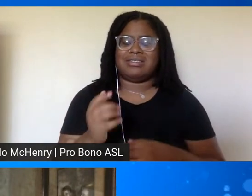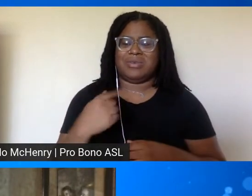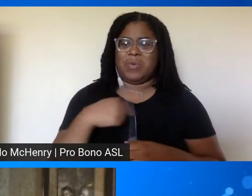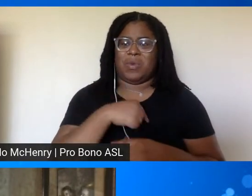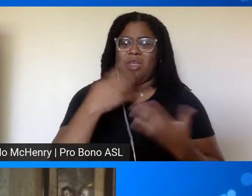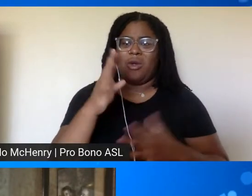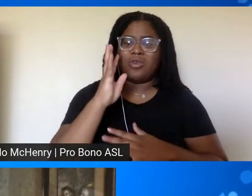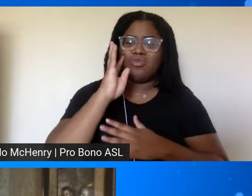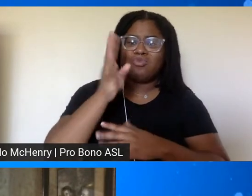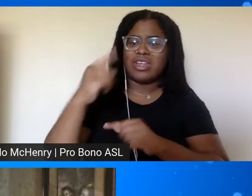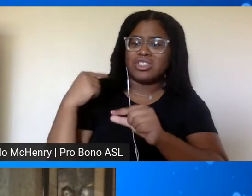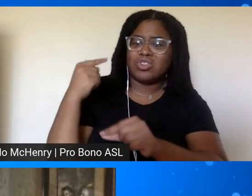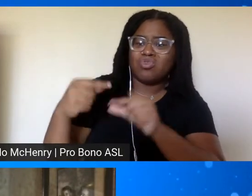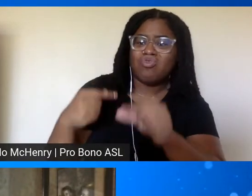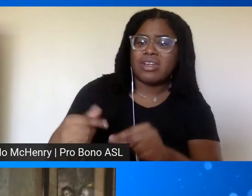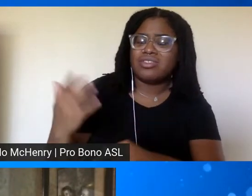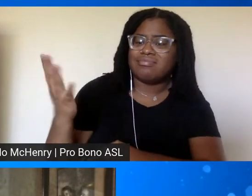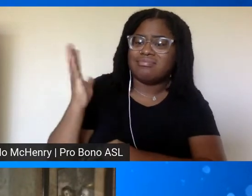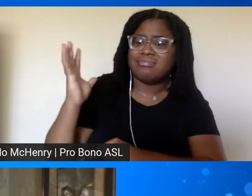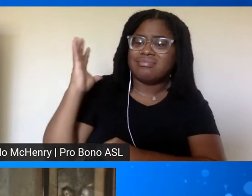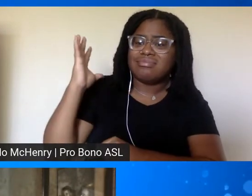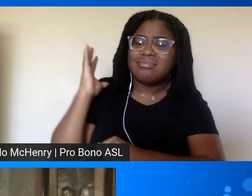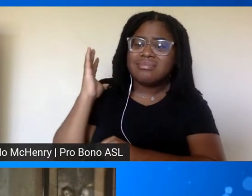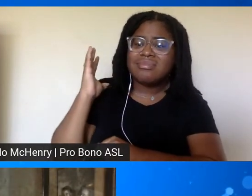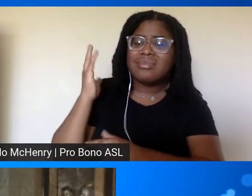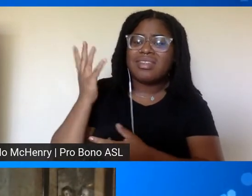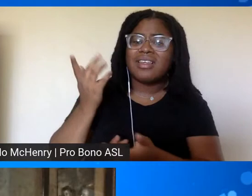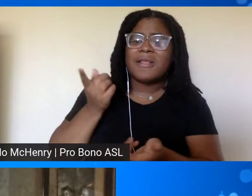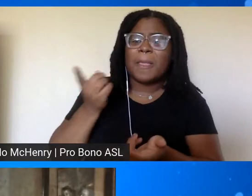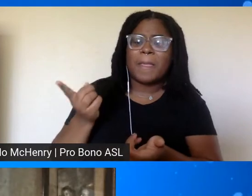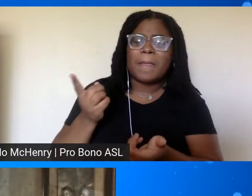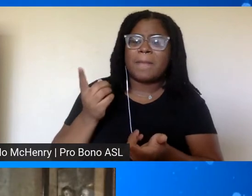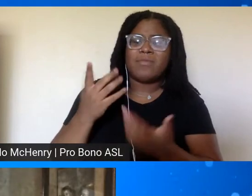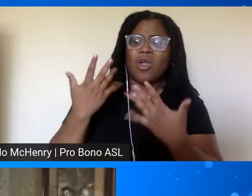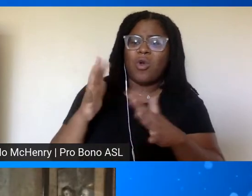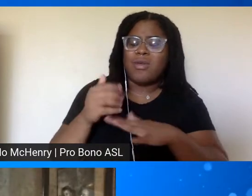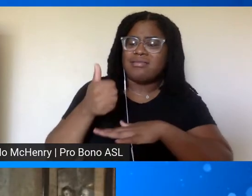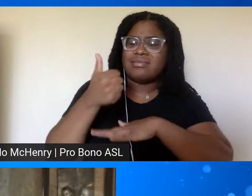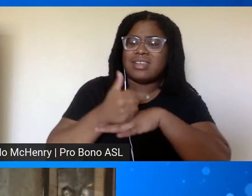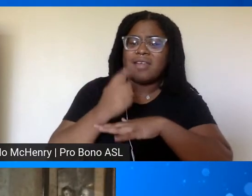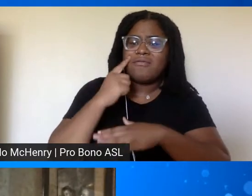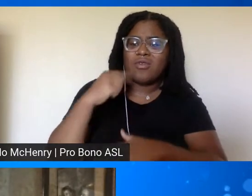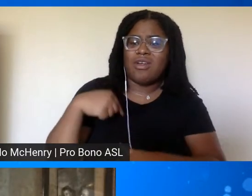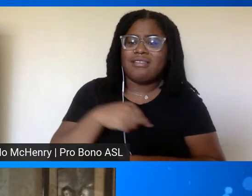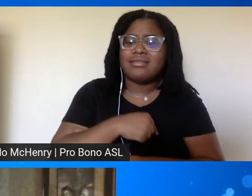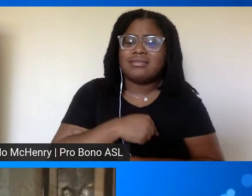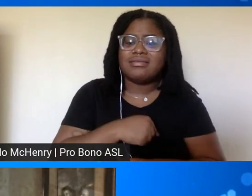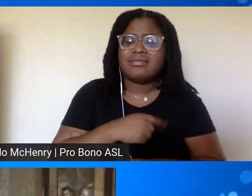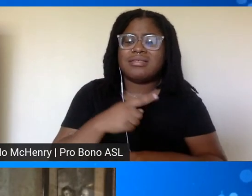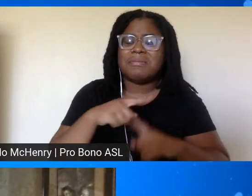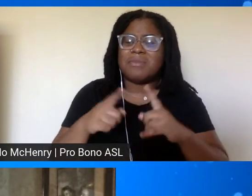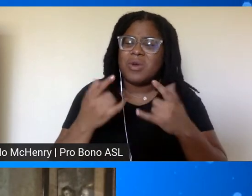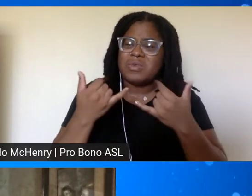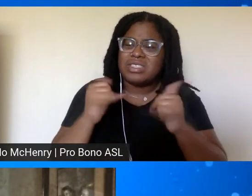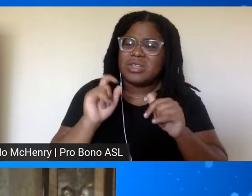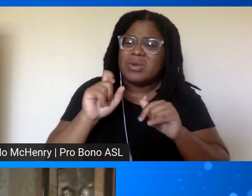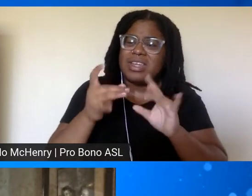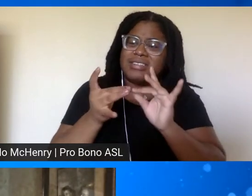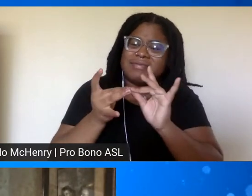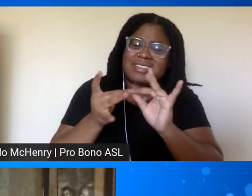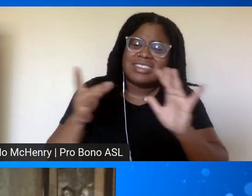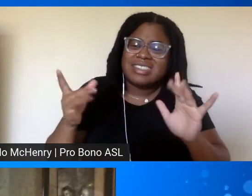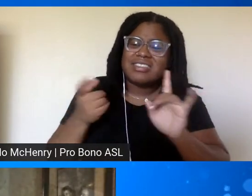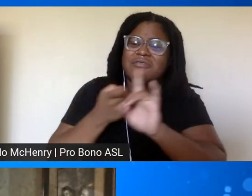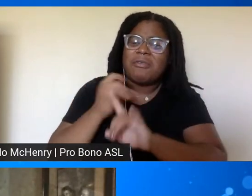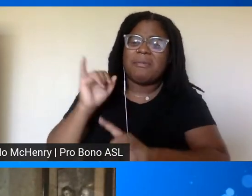us and generations before us may have you know brought us to this point um but we've got to detach from it and